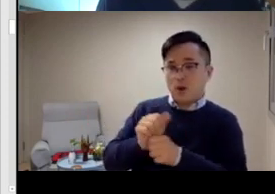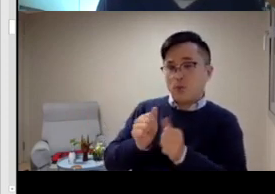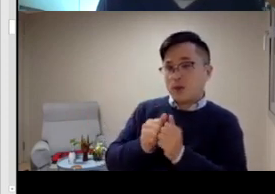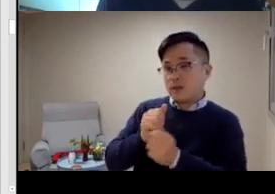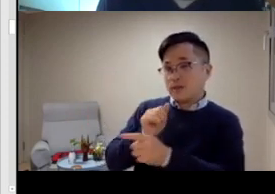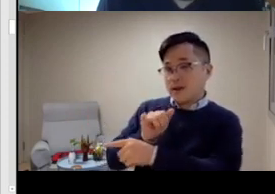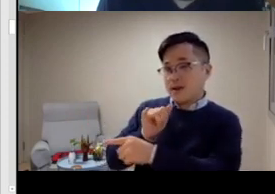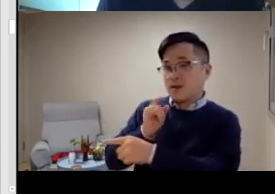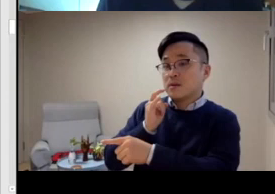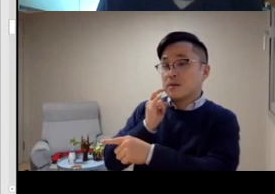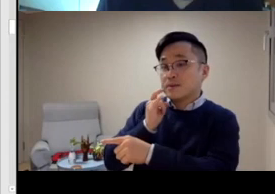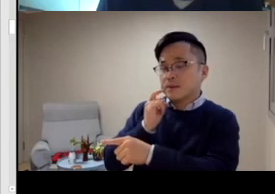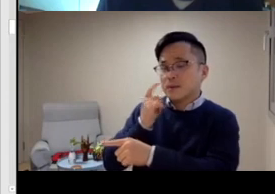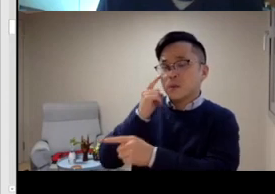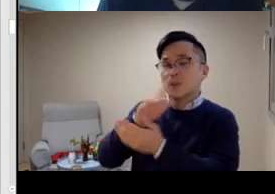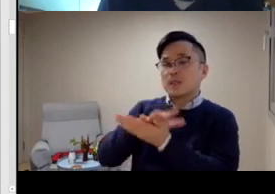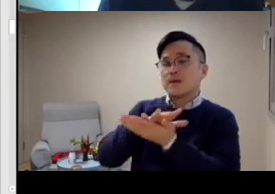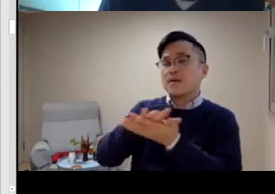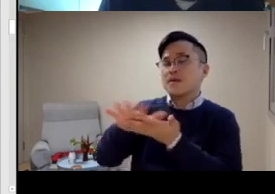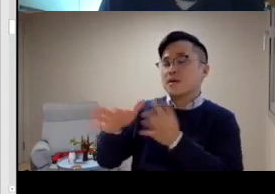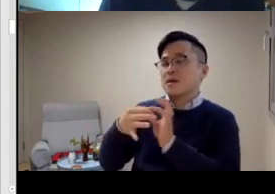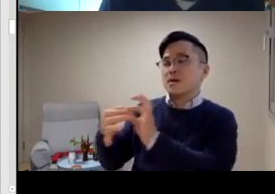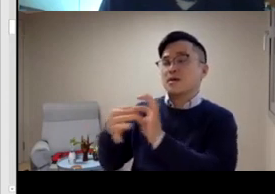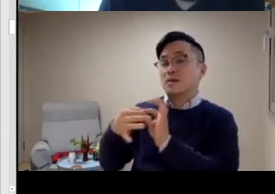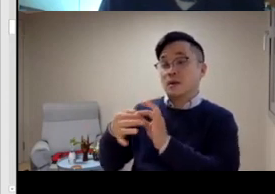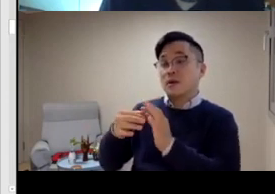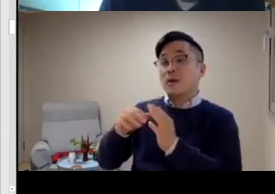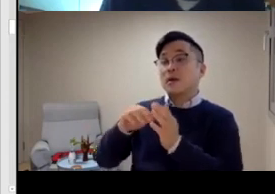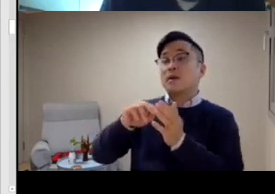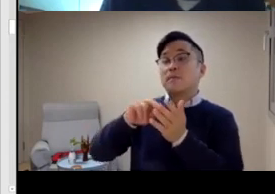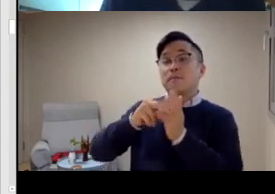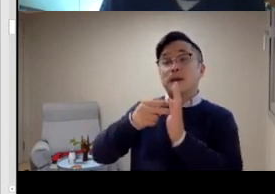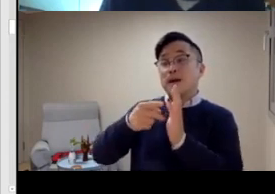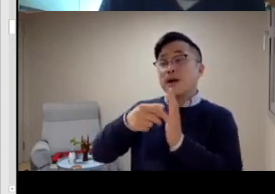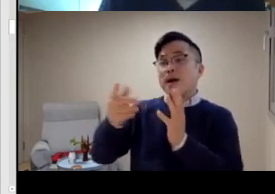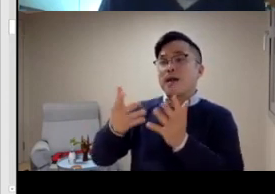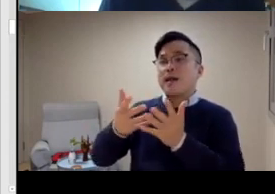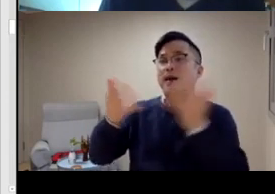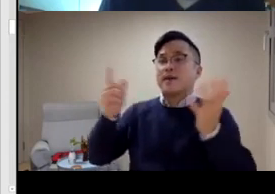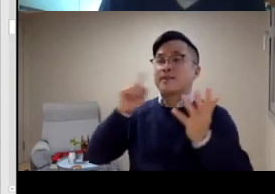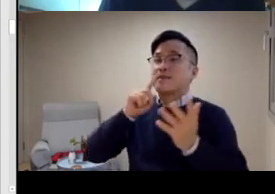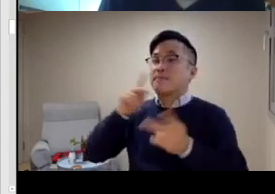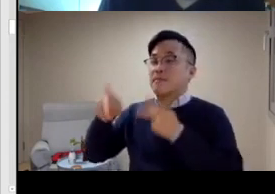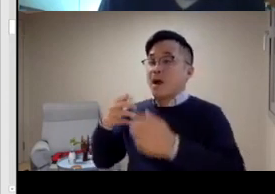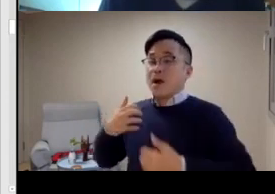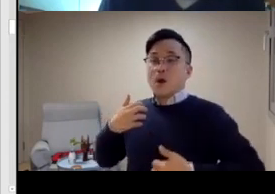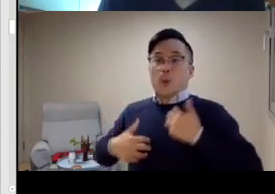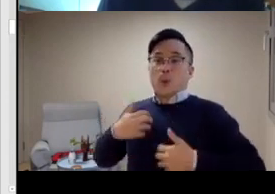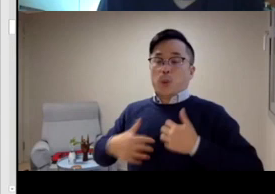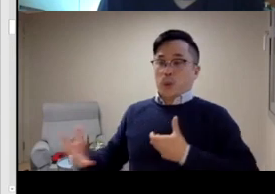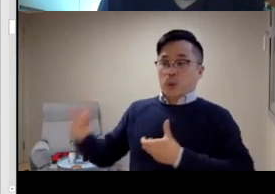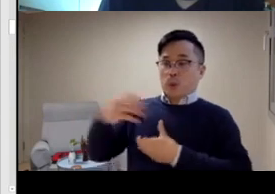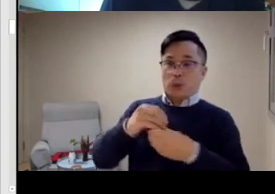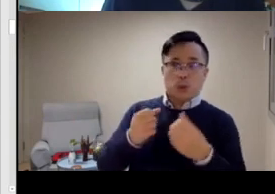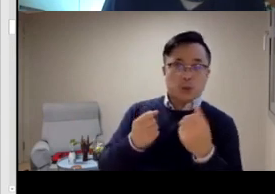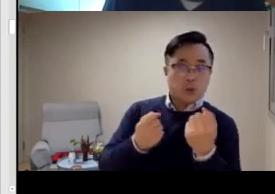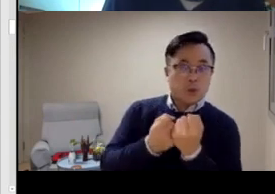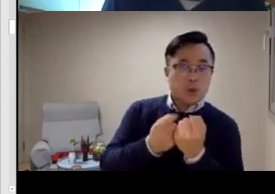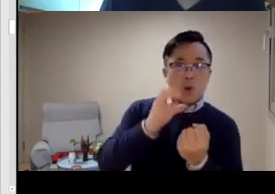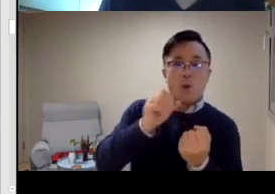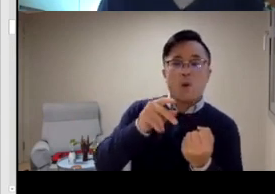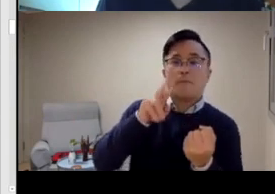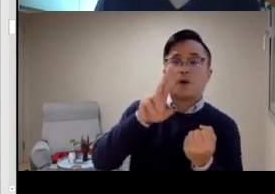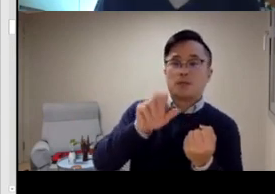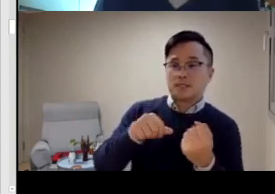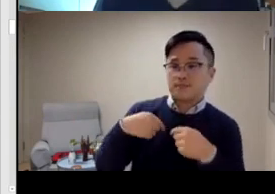in the the Corpus project. So that's a very important aspect of the relationship between the Deaf community